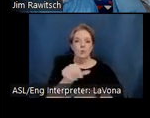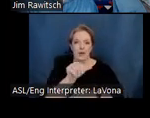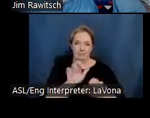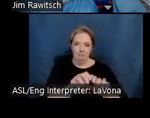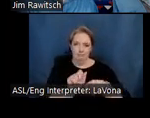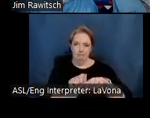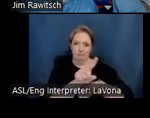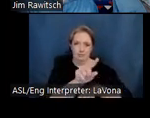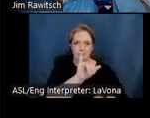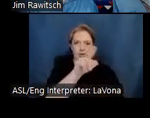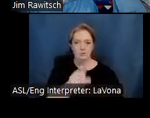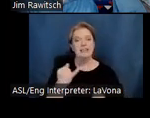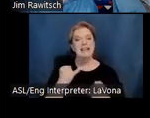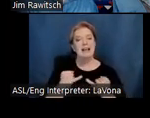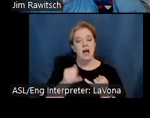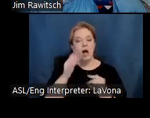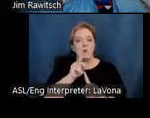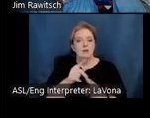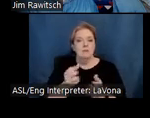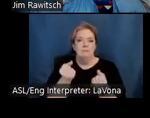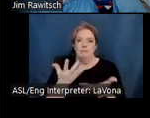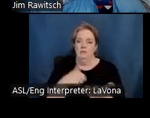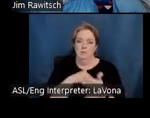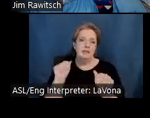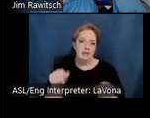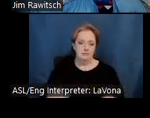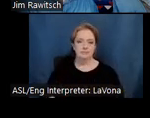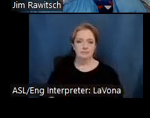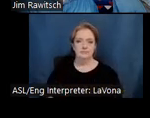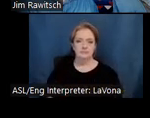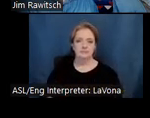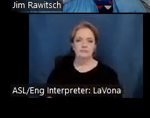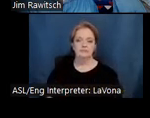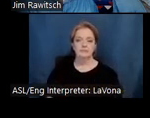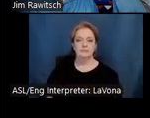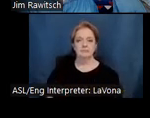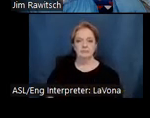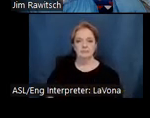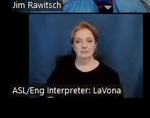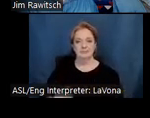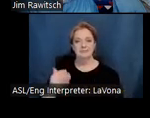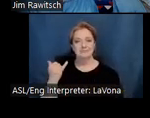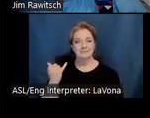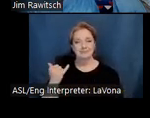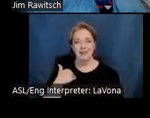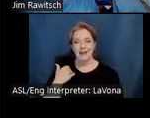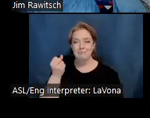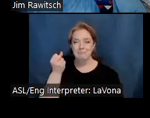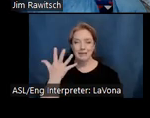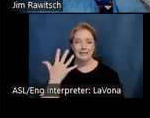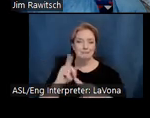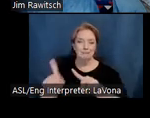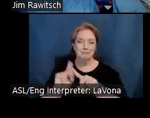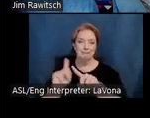presentation, we will answer as many questions as we possibly can. We're going to talk about a lot of cool things. So look for